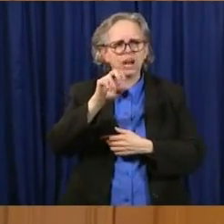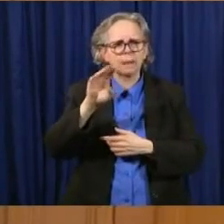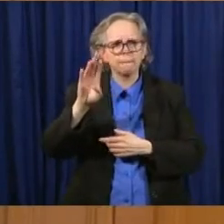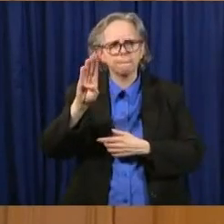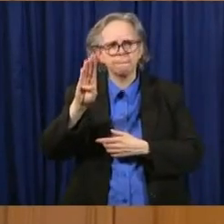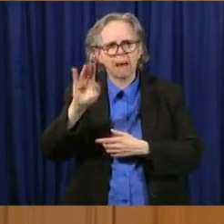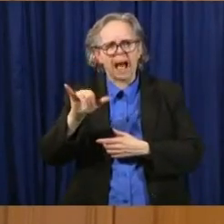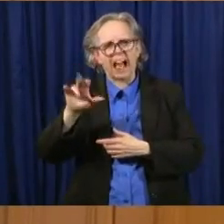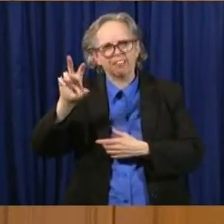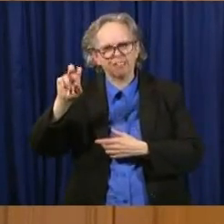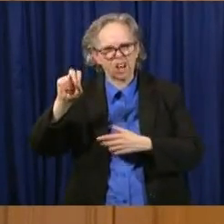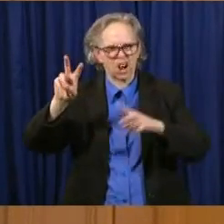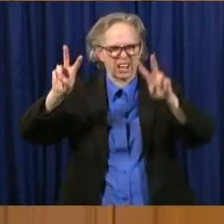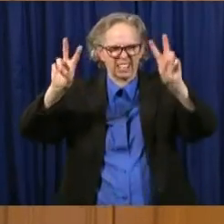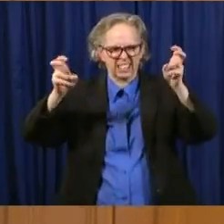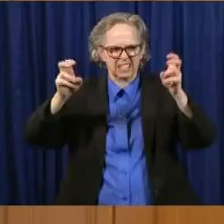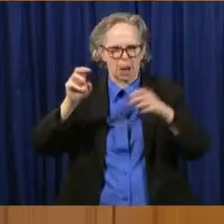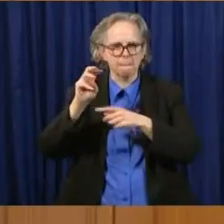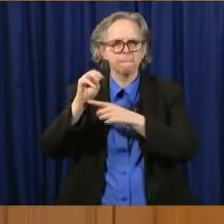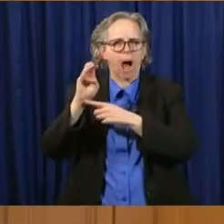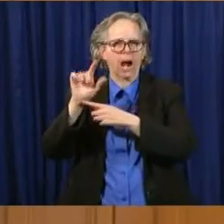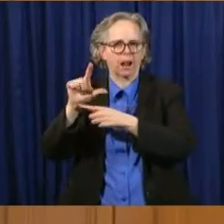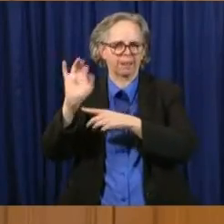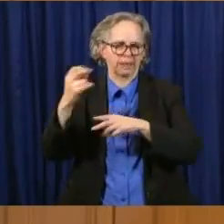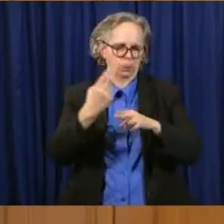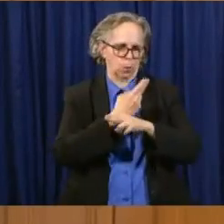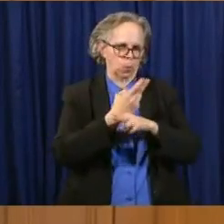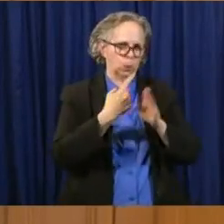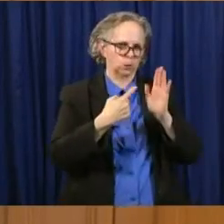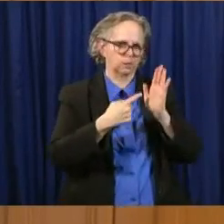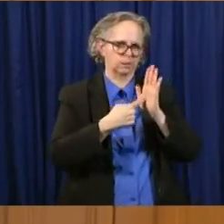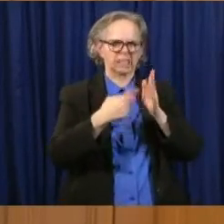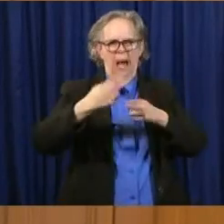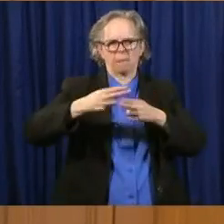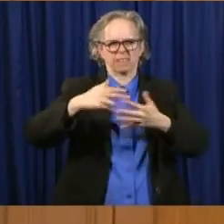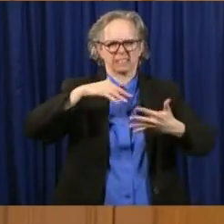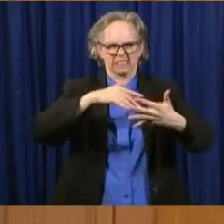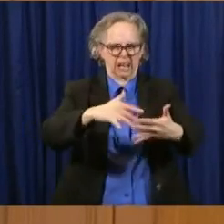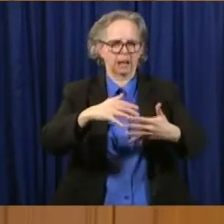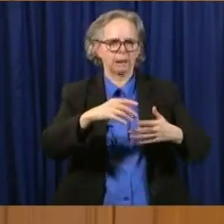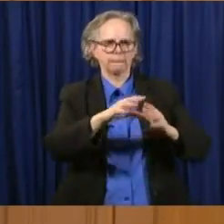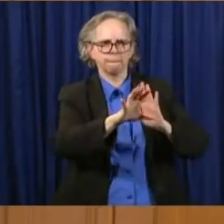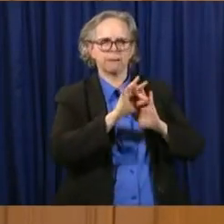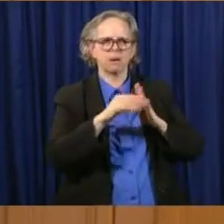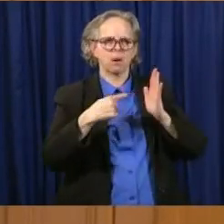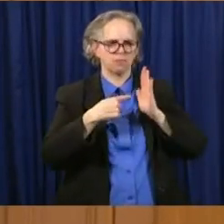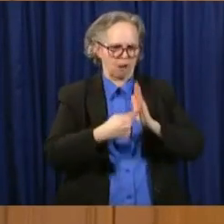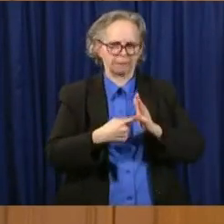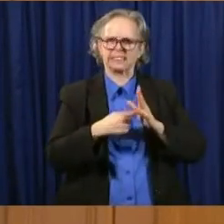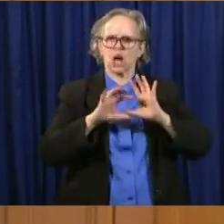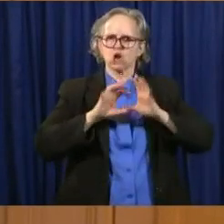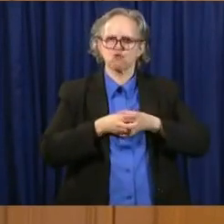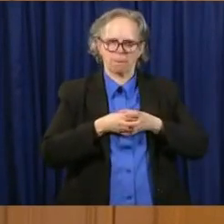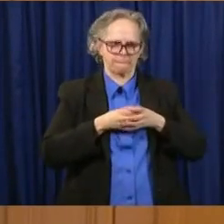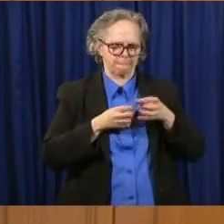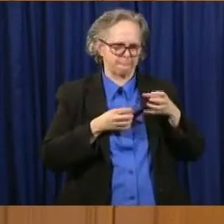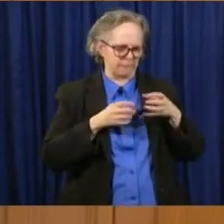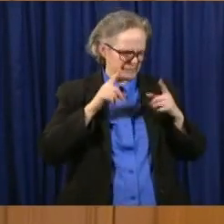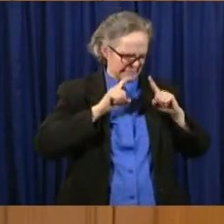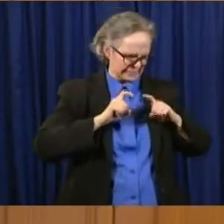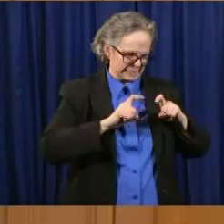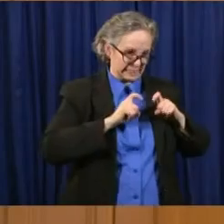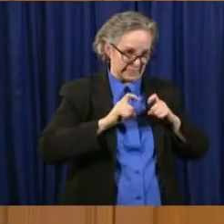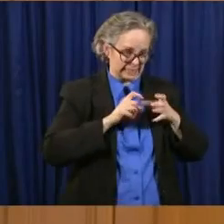a representative sample and trying to get a sense of the first sense. Now, we only, you know, it's hard to get any tests at all to look at